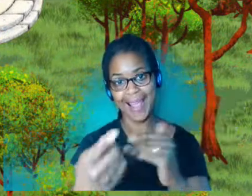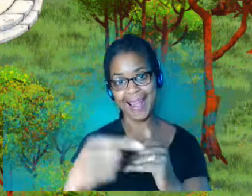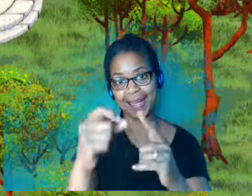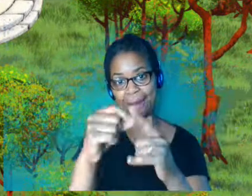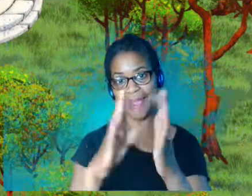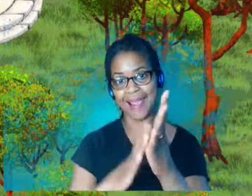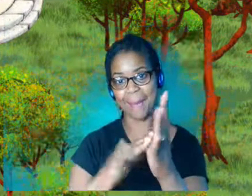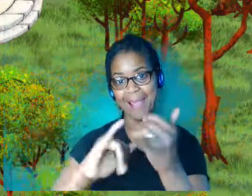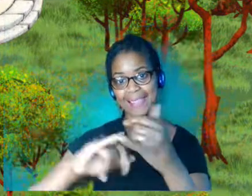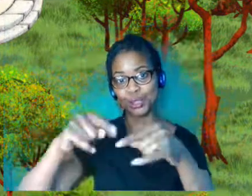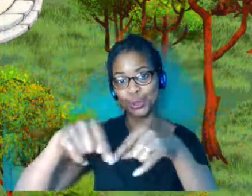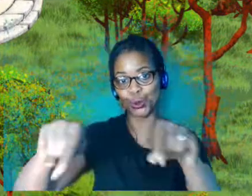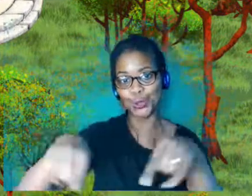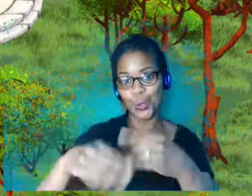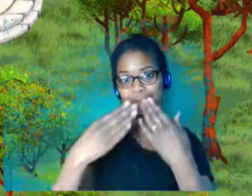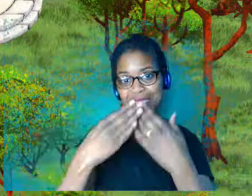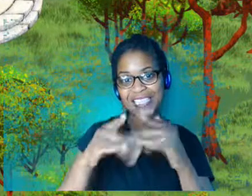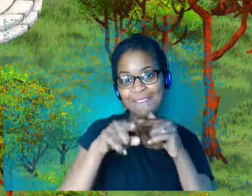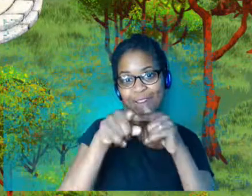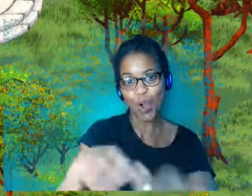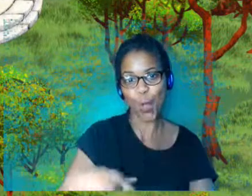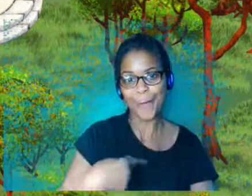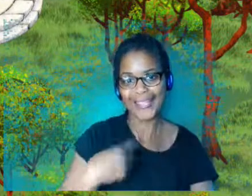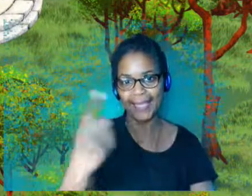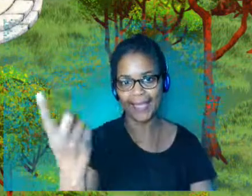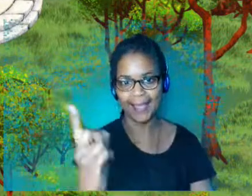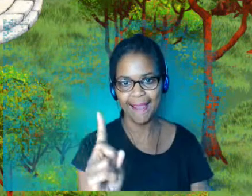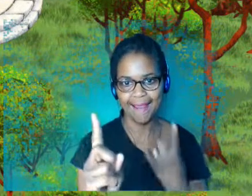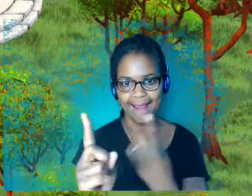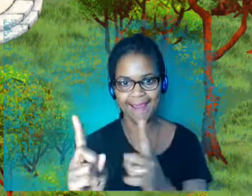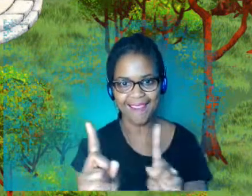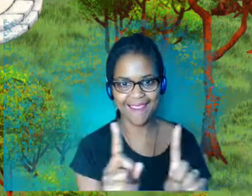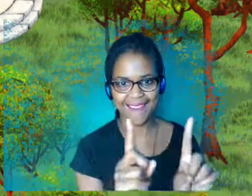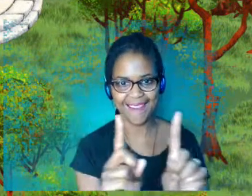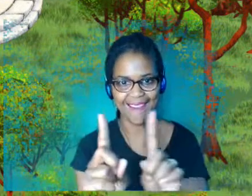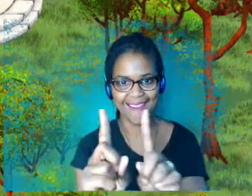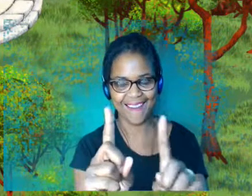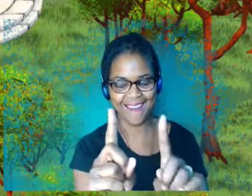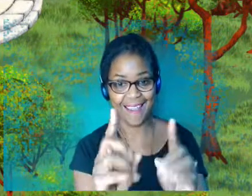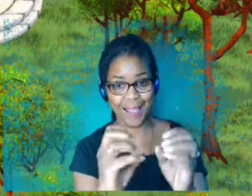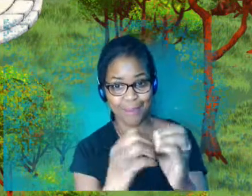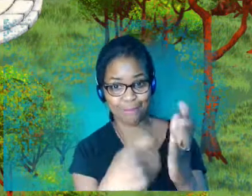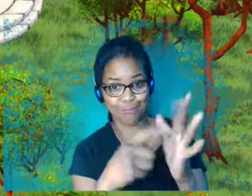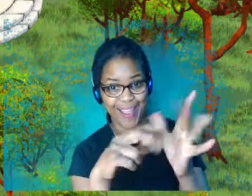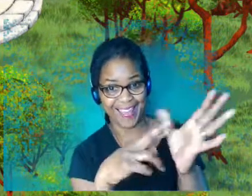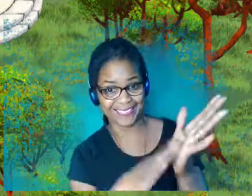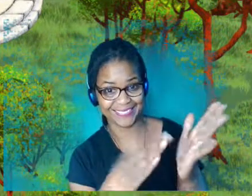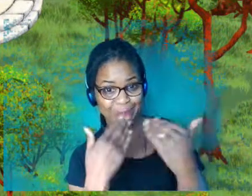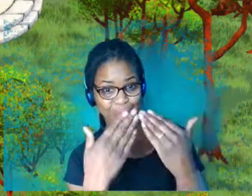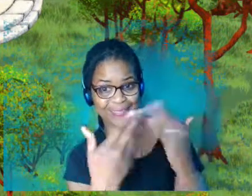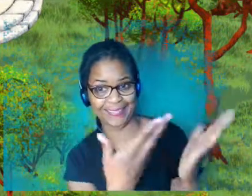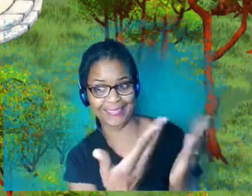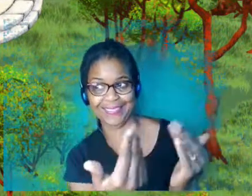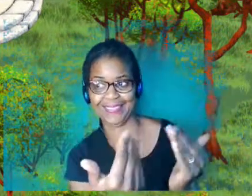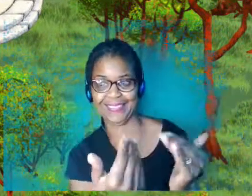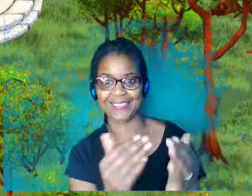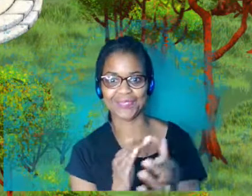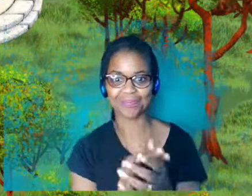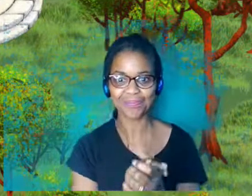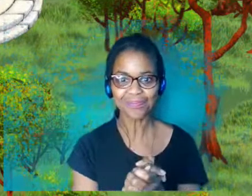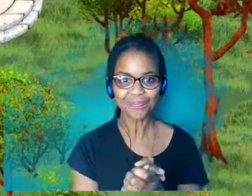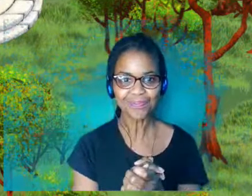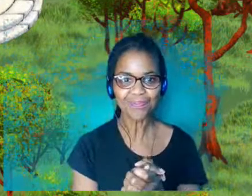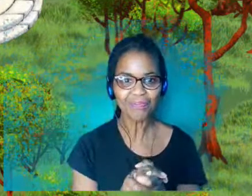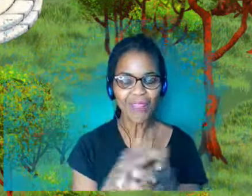And I think you are all now following. Brian, can I hand over to you for some more housekeeping things to know